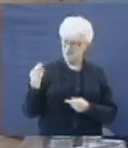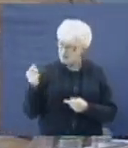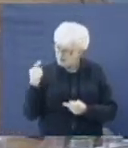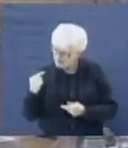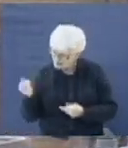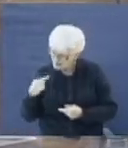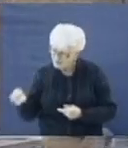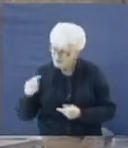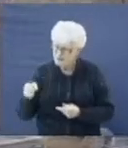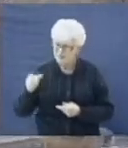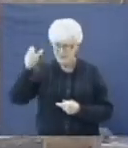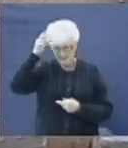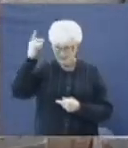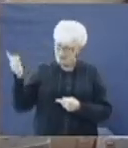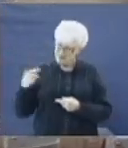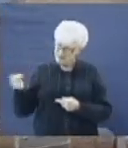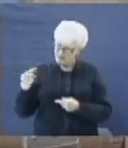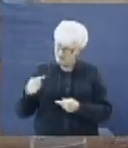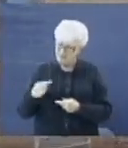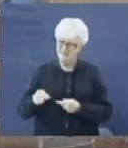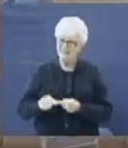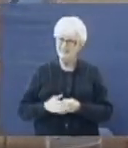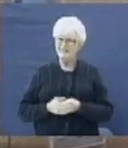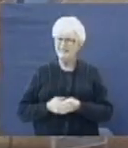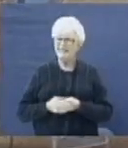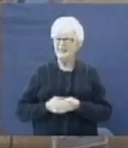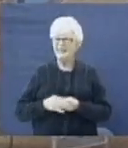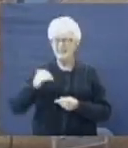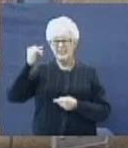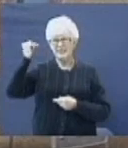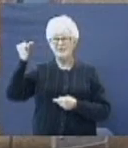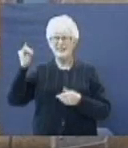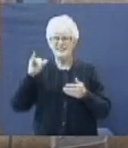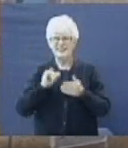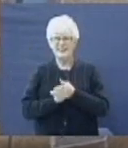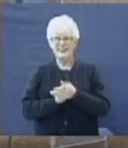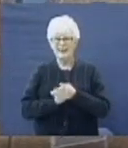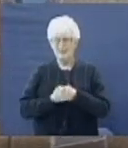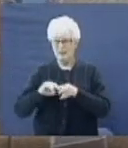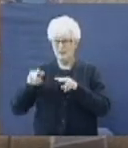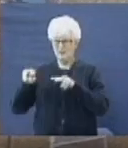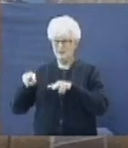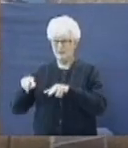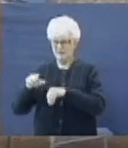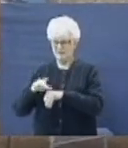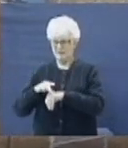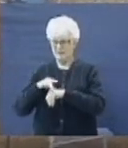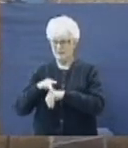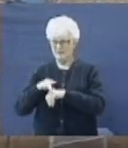Come here. Come here. Look down upon the earth.